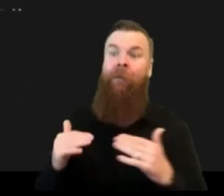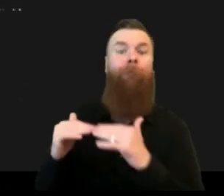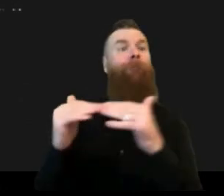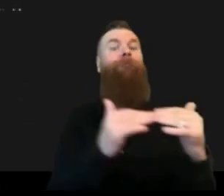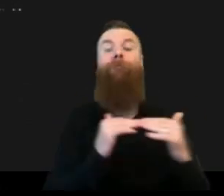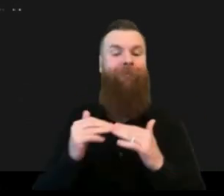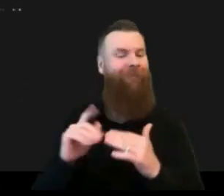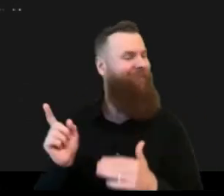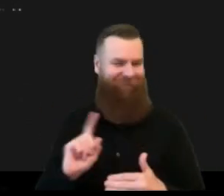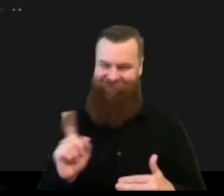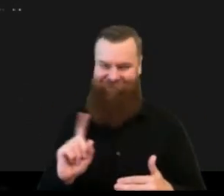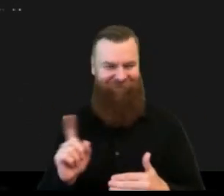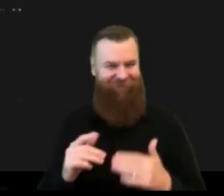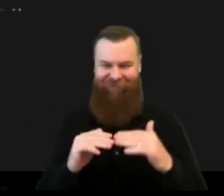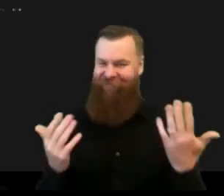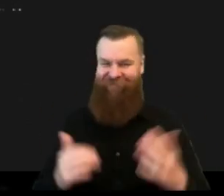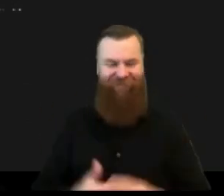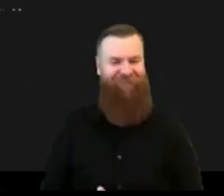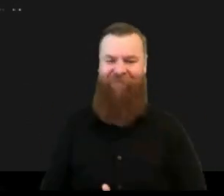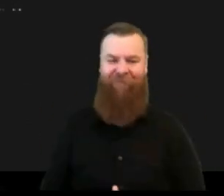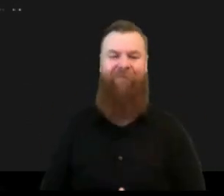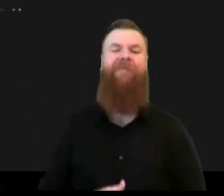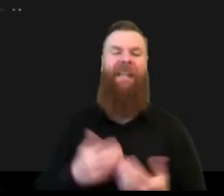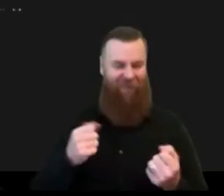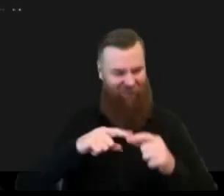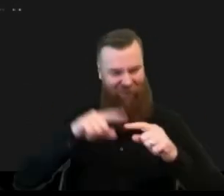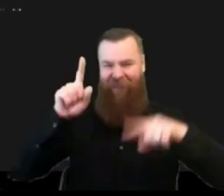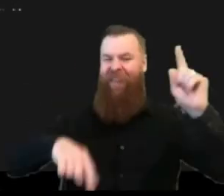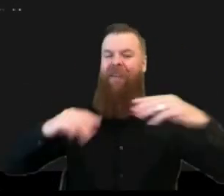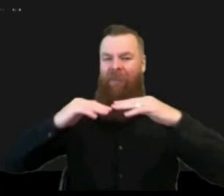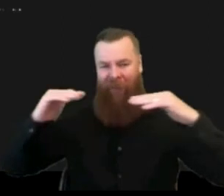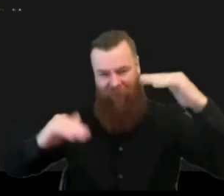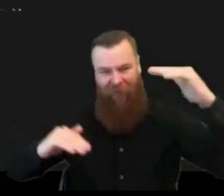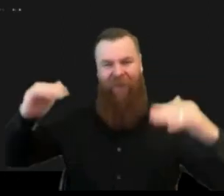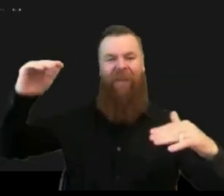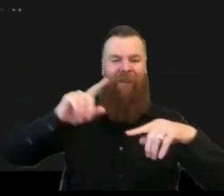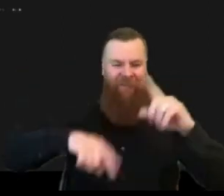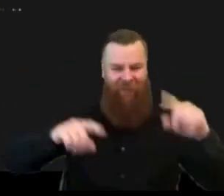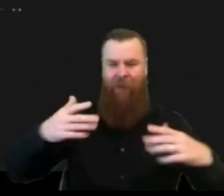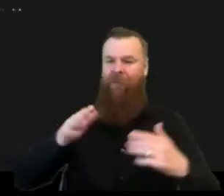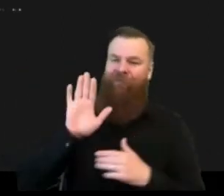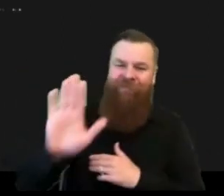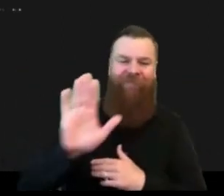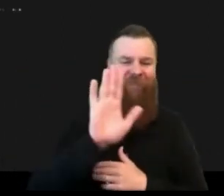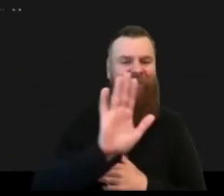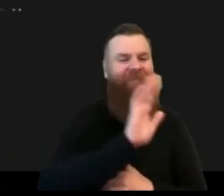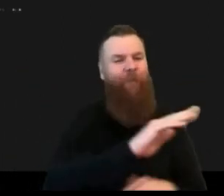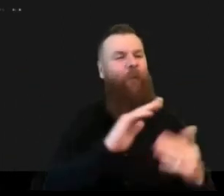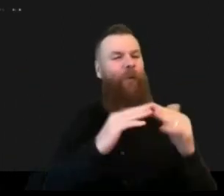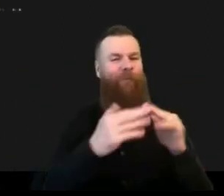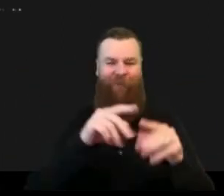there's a lot of differences um between the the countries and and the communities that are potentially affected um